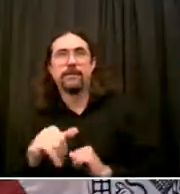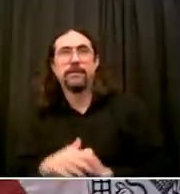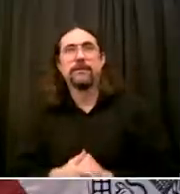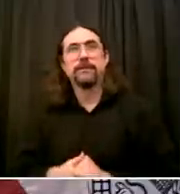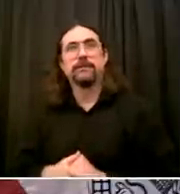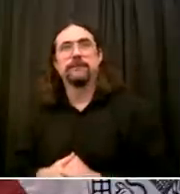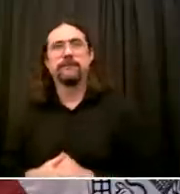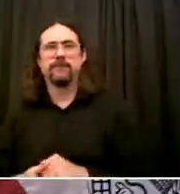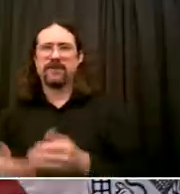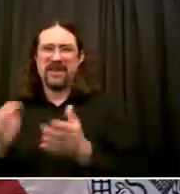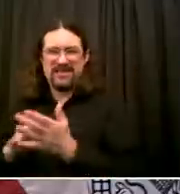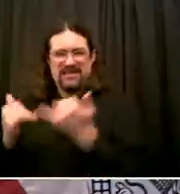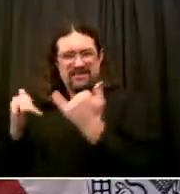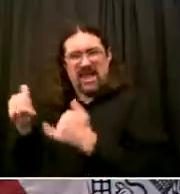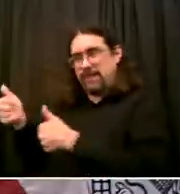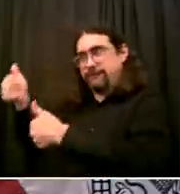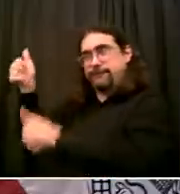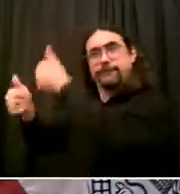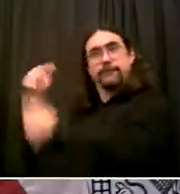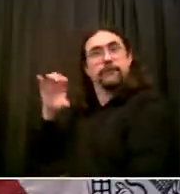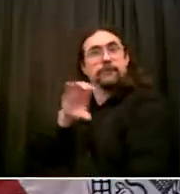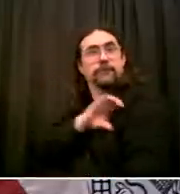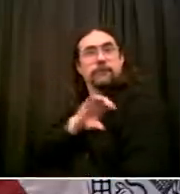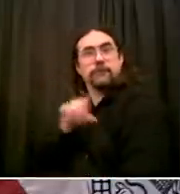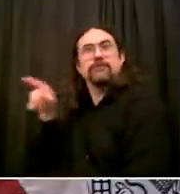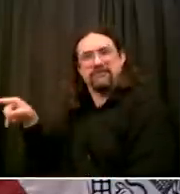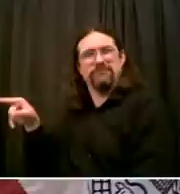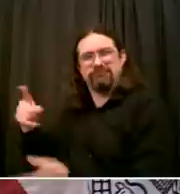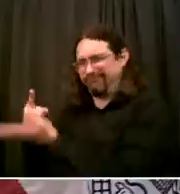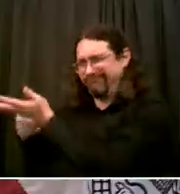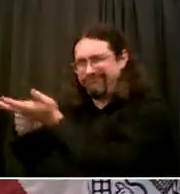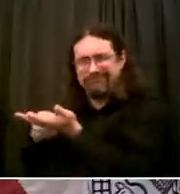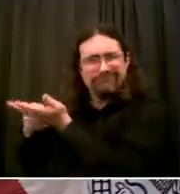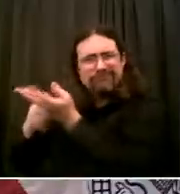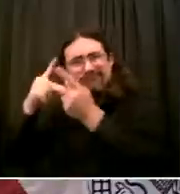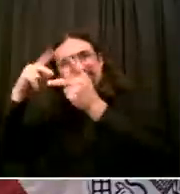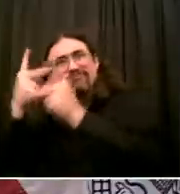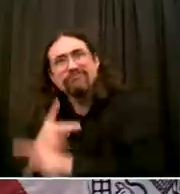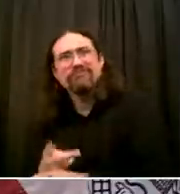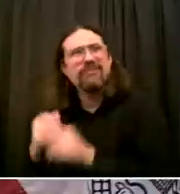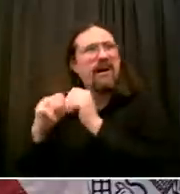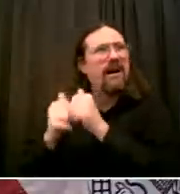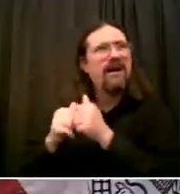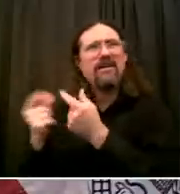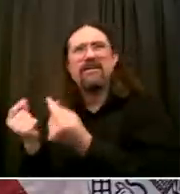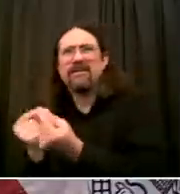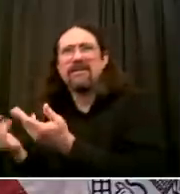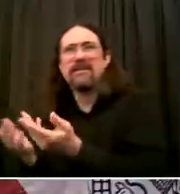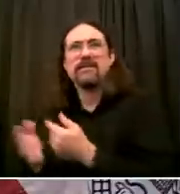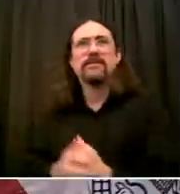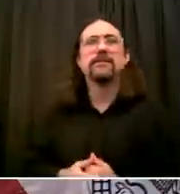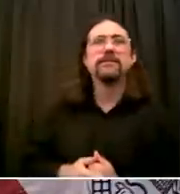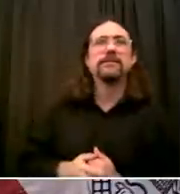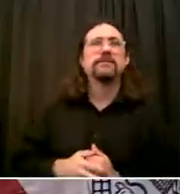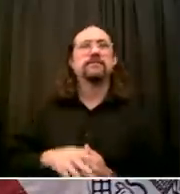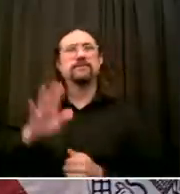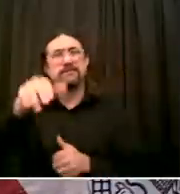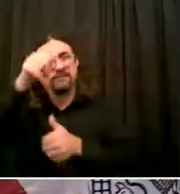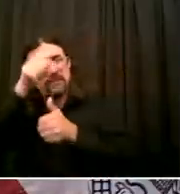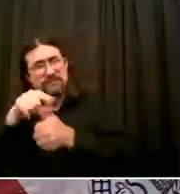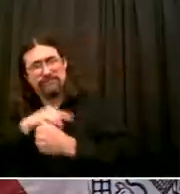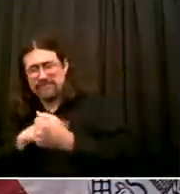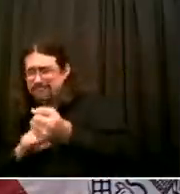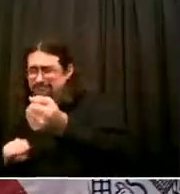resources into the cure violence movement and the crisis management system Which has proven to be extraordinarily effective in